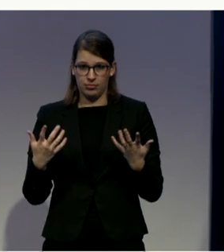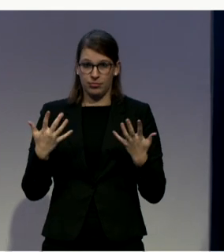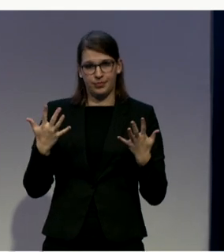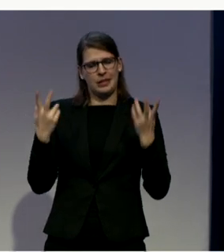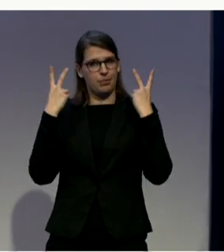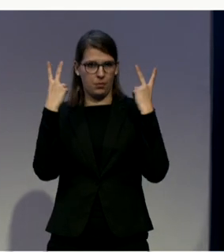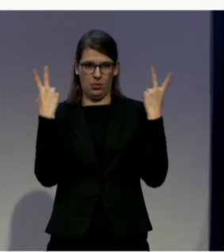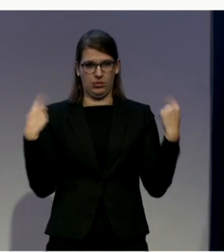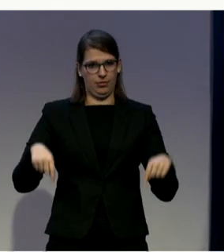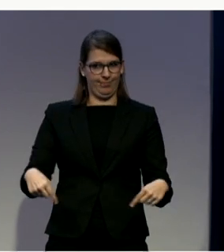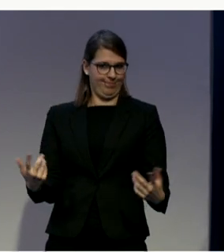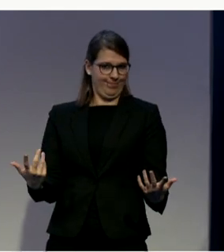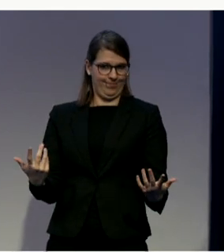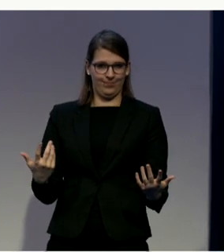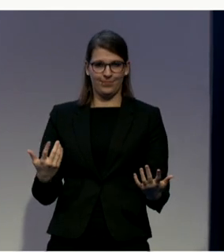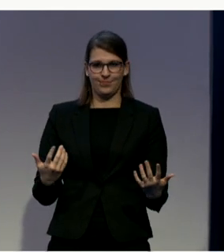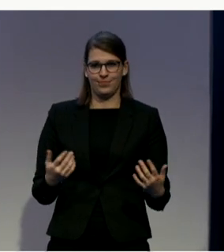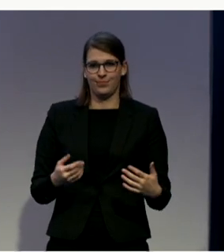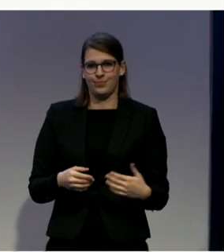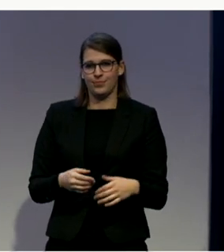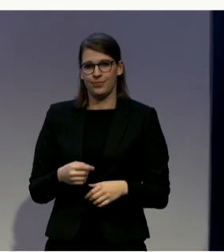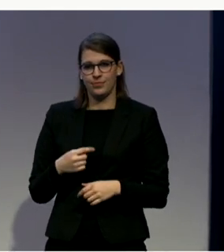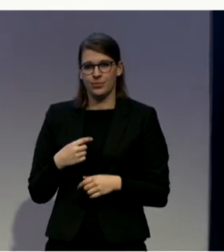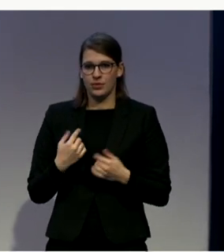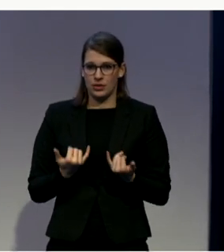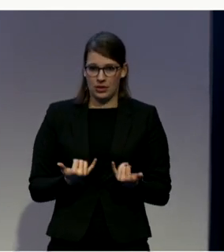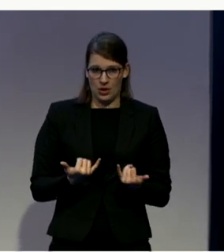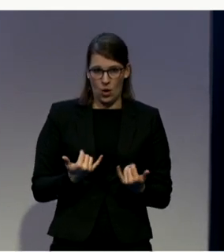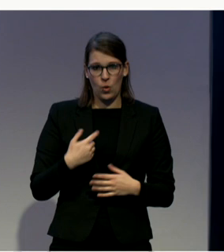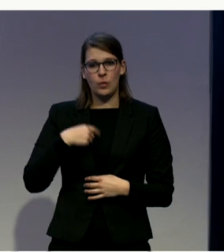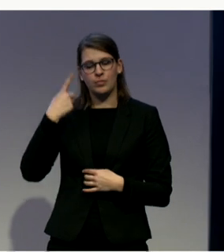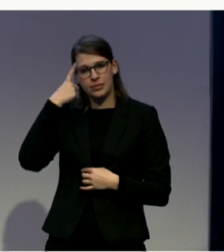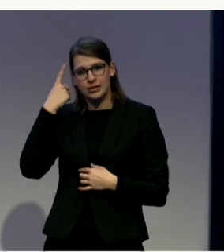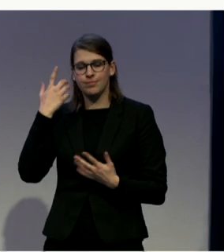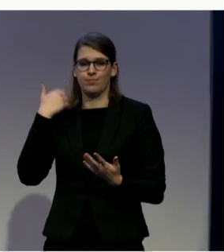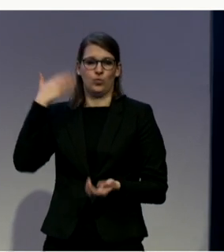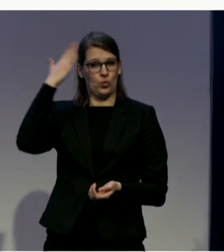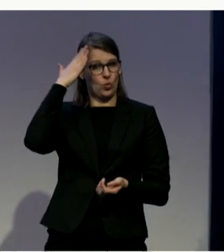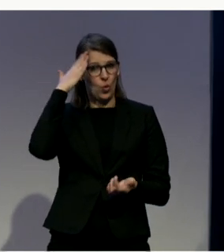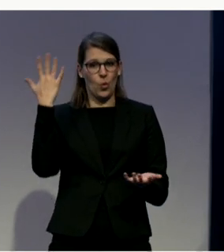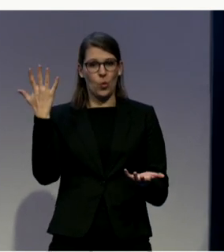realizing how the conference and how the people are of course in